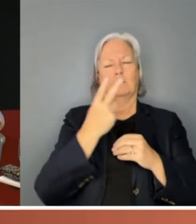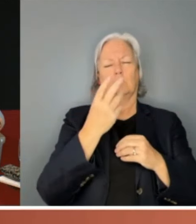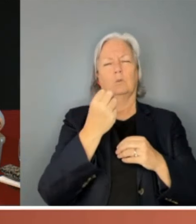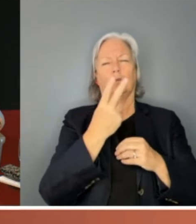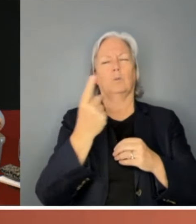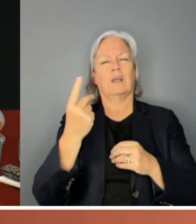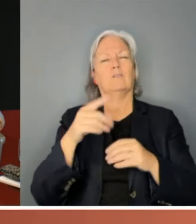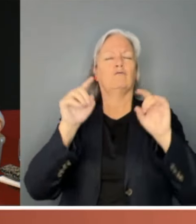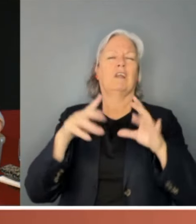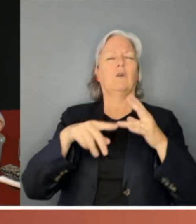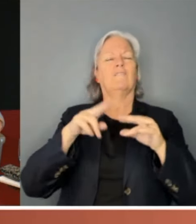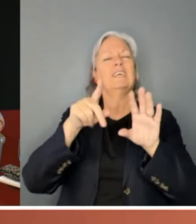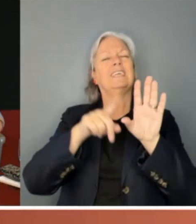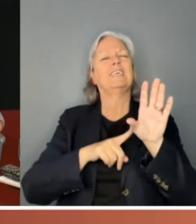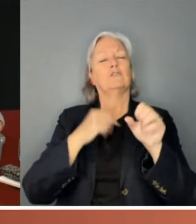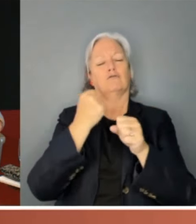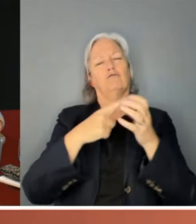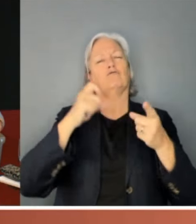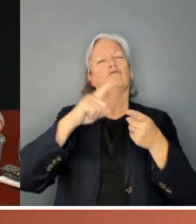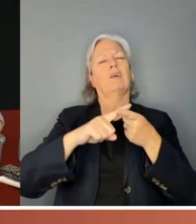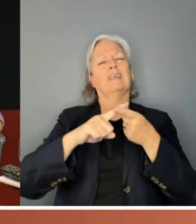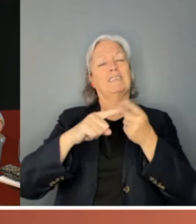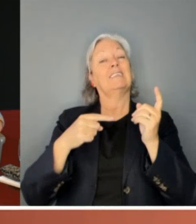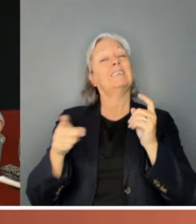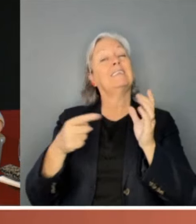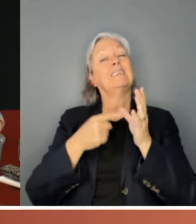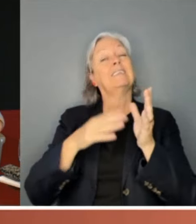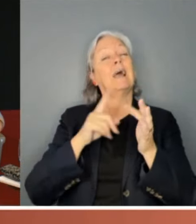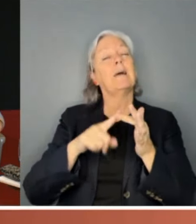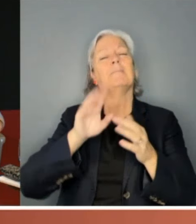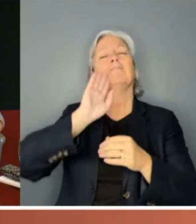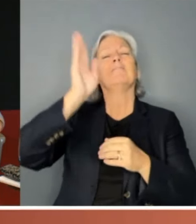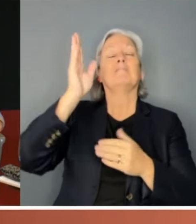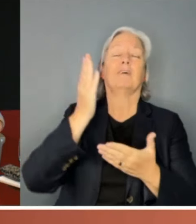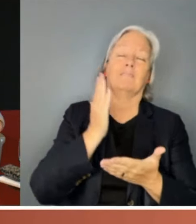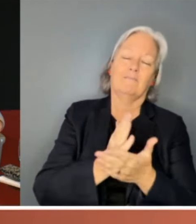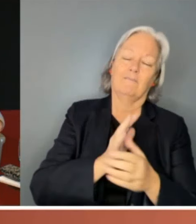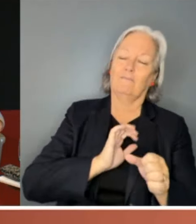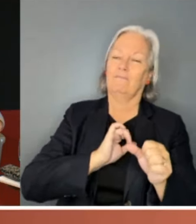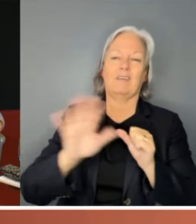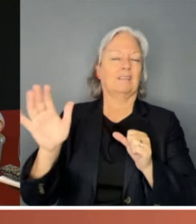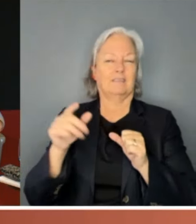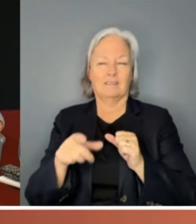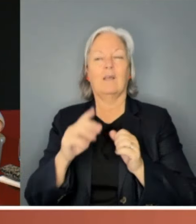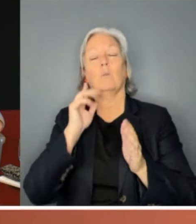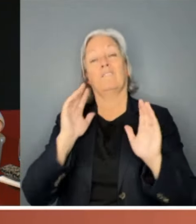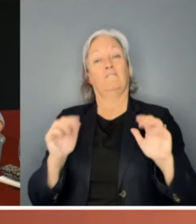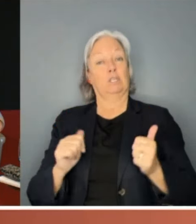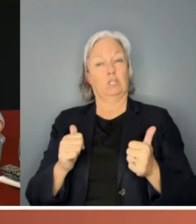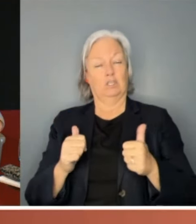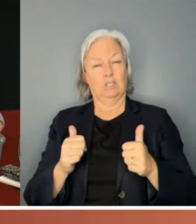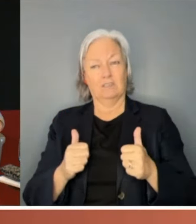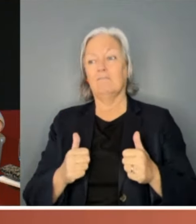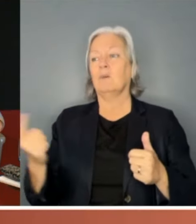the Year, Grace Tame, was giving her address. And she gave a stunning address. And at the end of it, when she was asked questions,